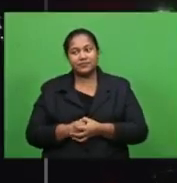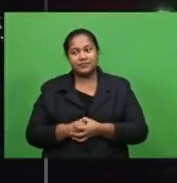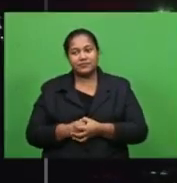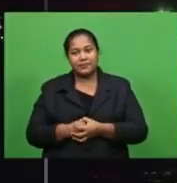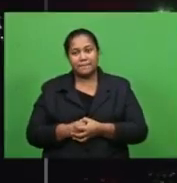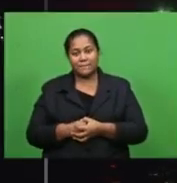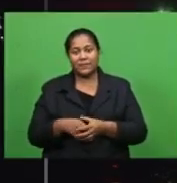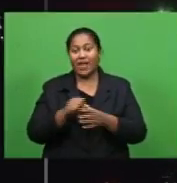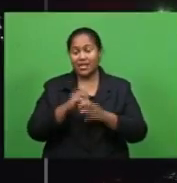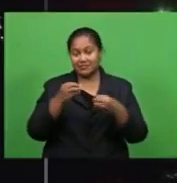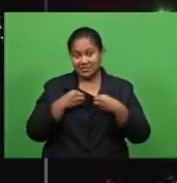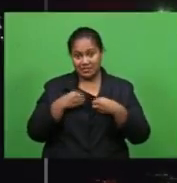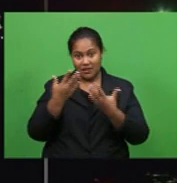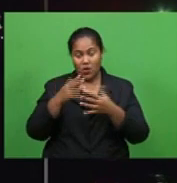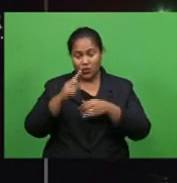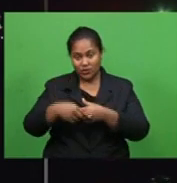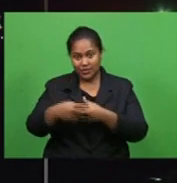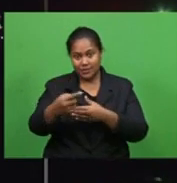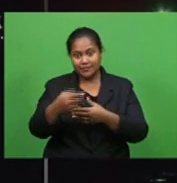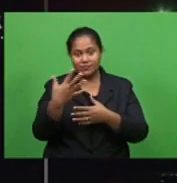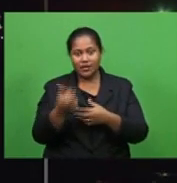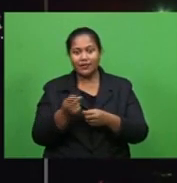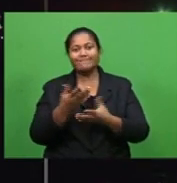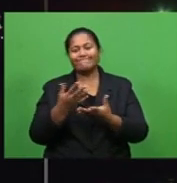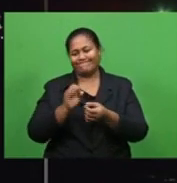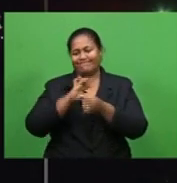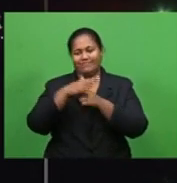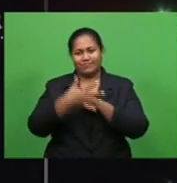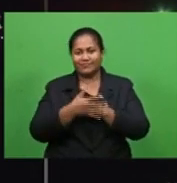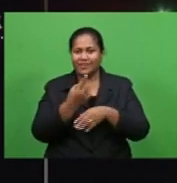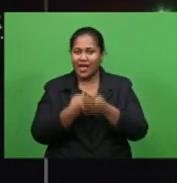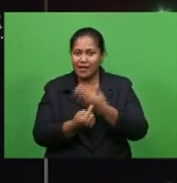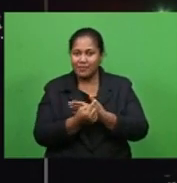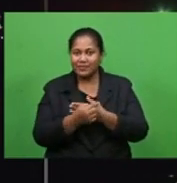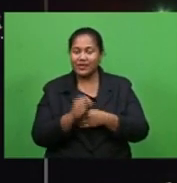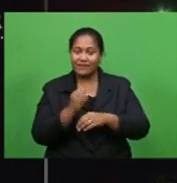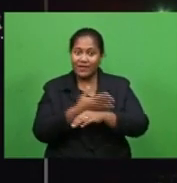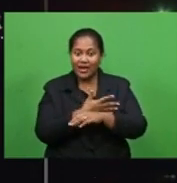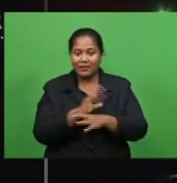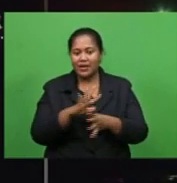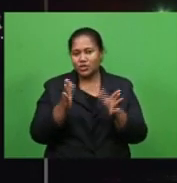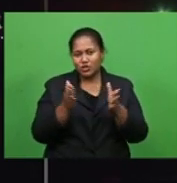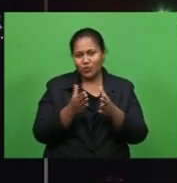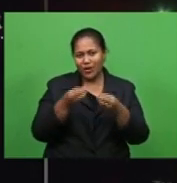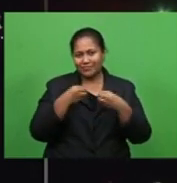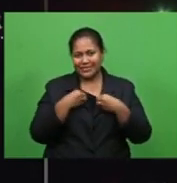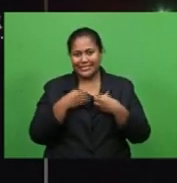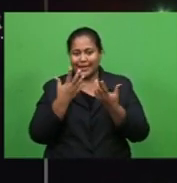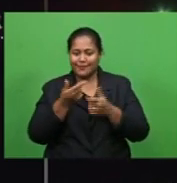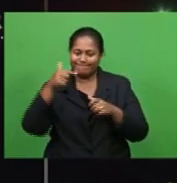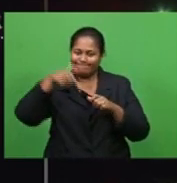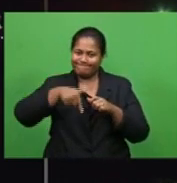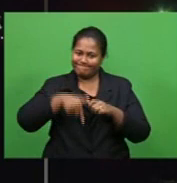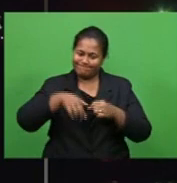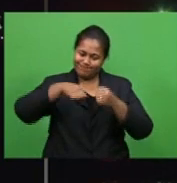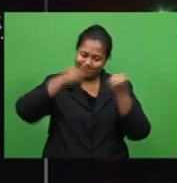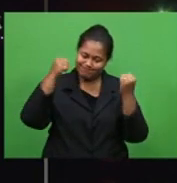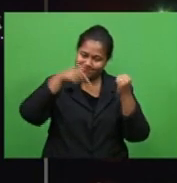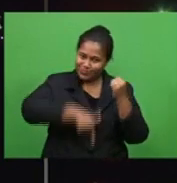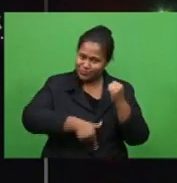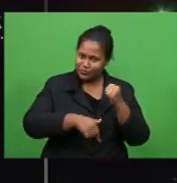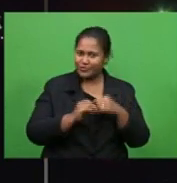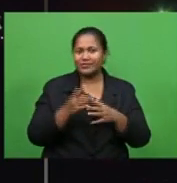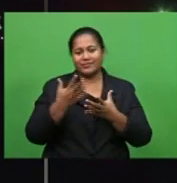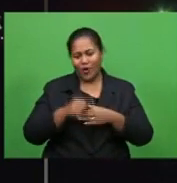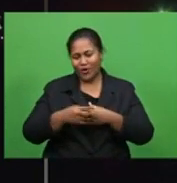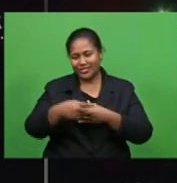As businesses continue to feel the pinch of COVID-19, smaller operators are having to dig deep to stay afloat. One